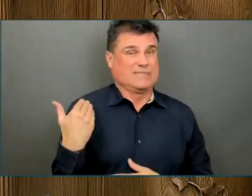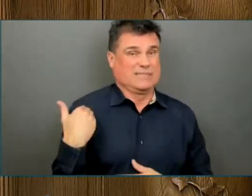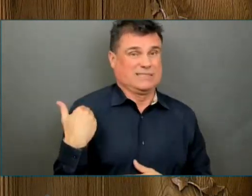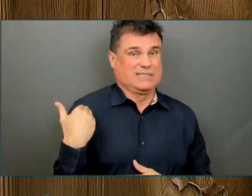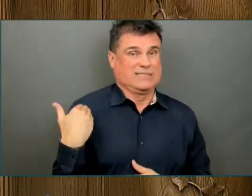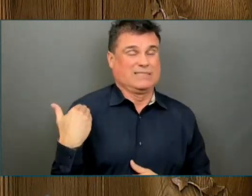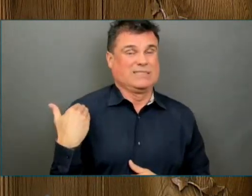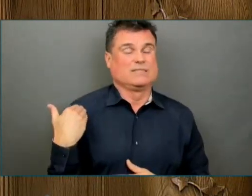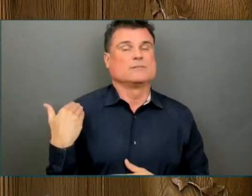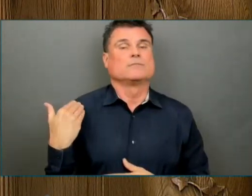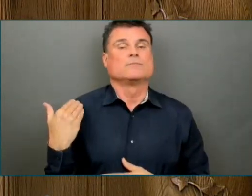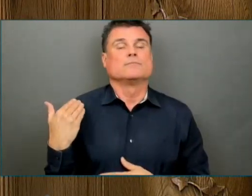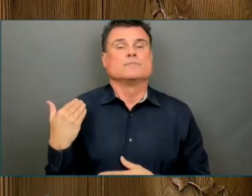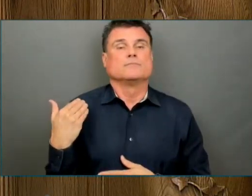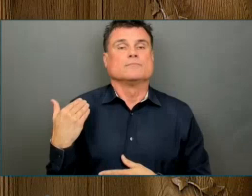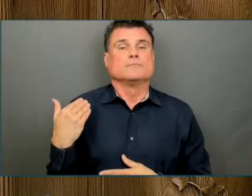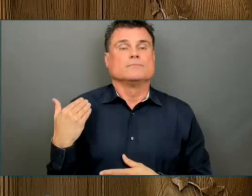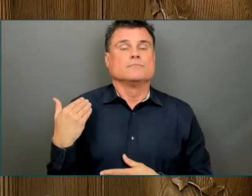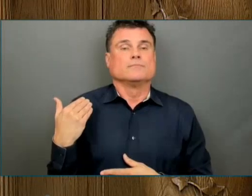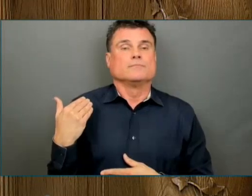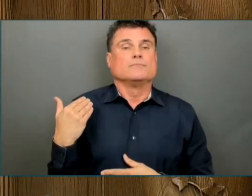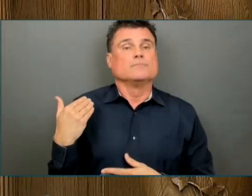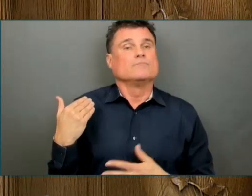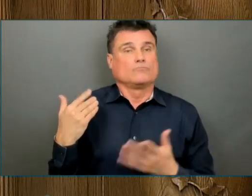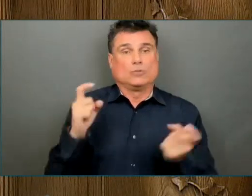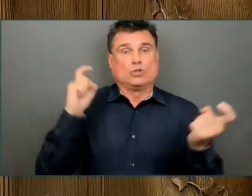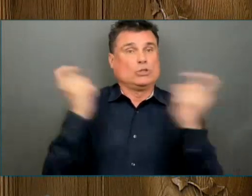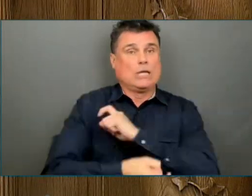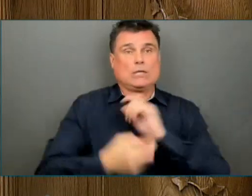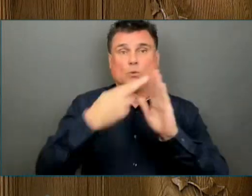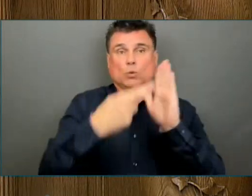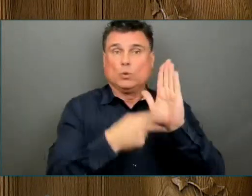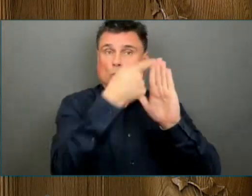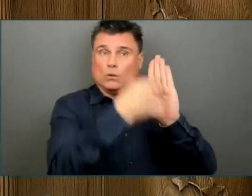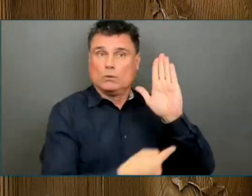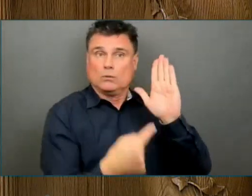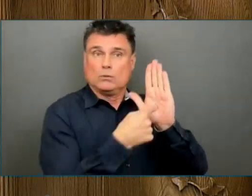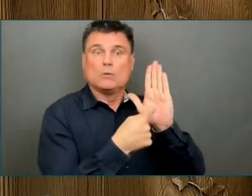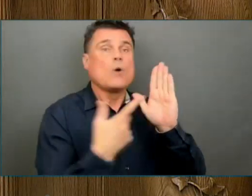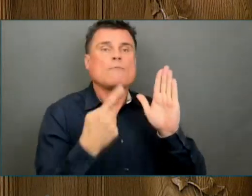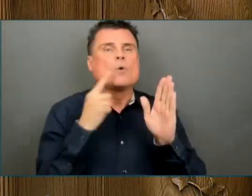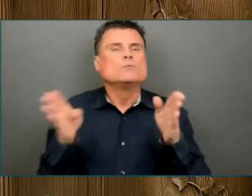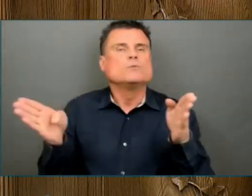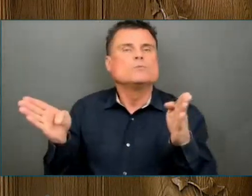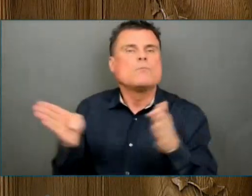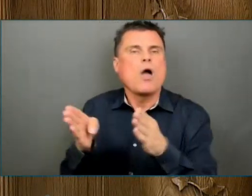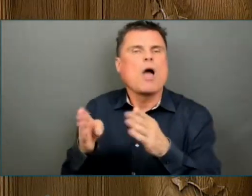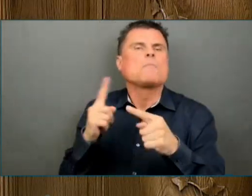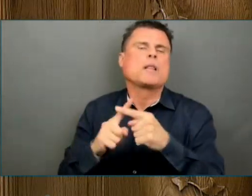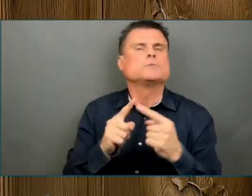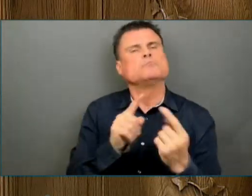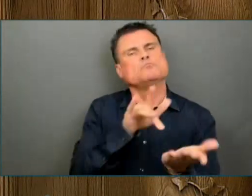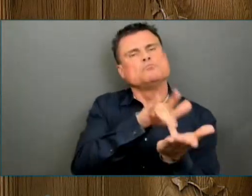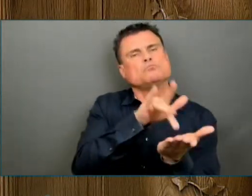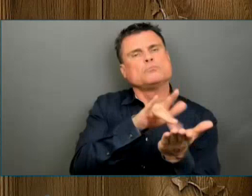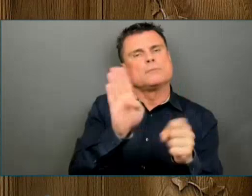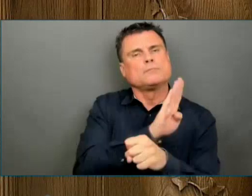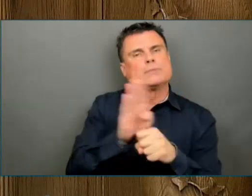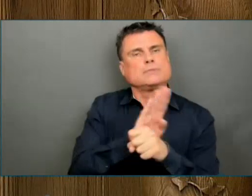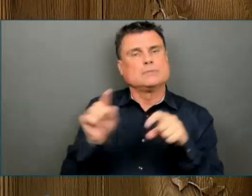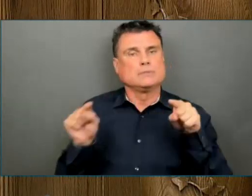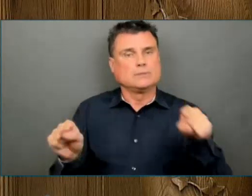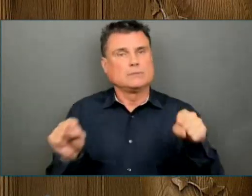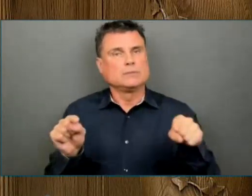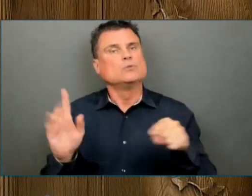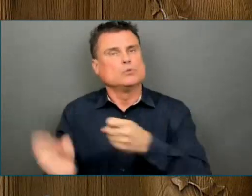small and medium-sized business support program. The grant is now easier for businesses to qualify for and has